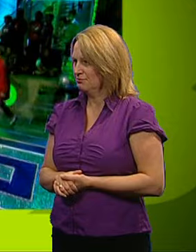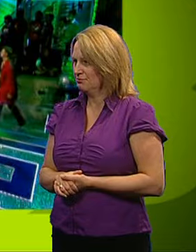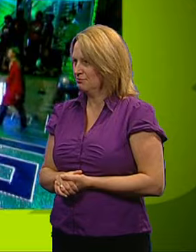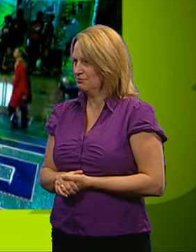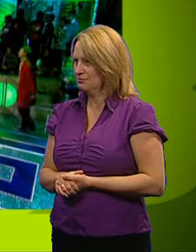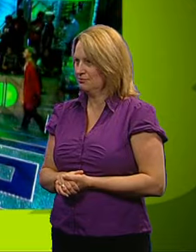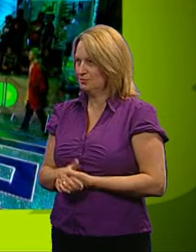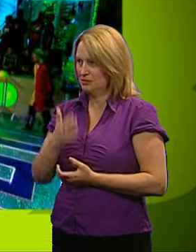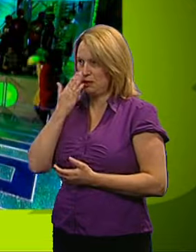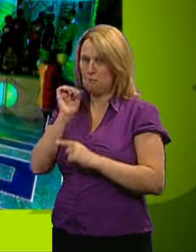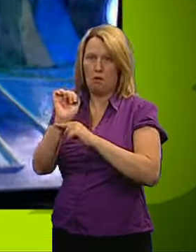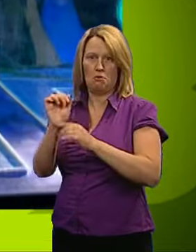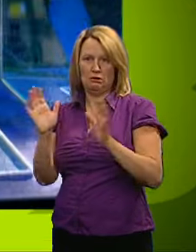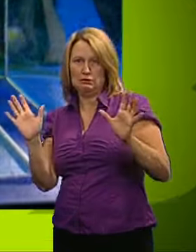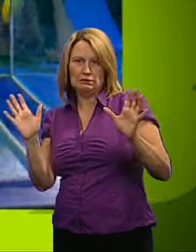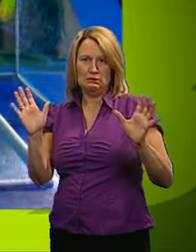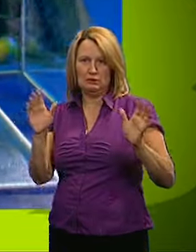well to get out of the way of that one.